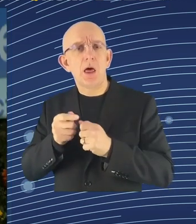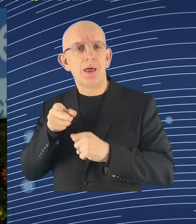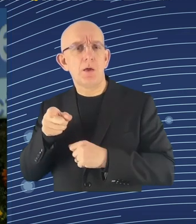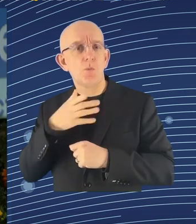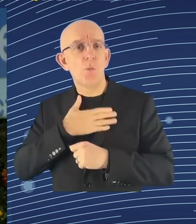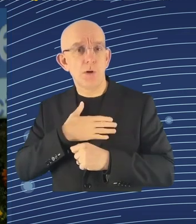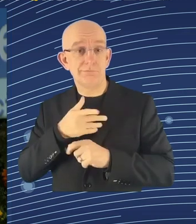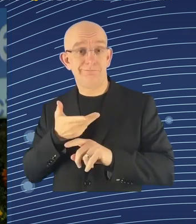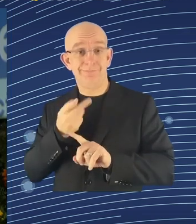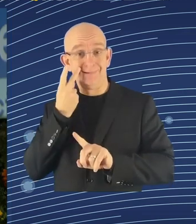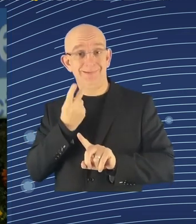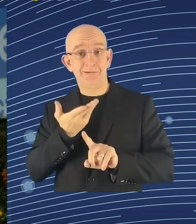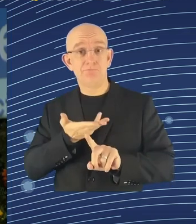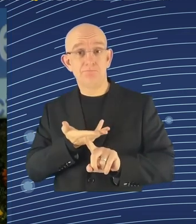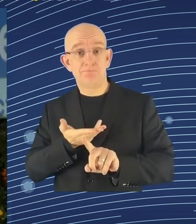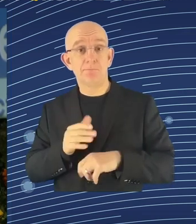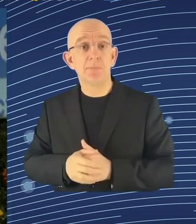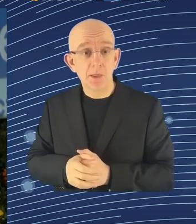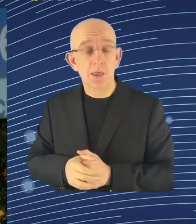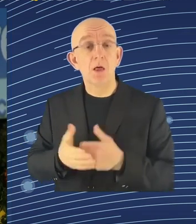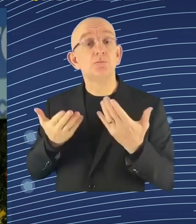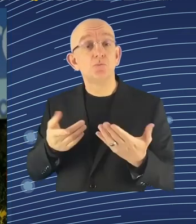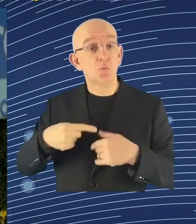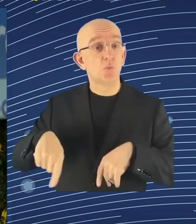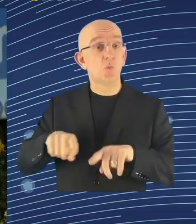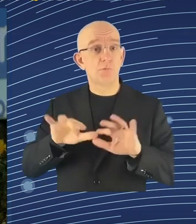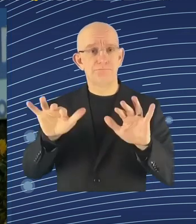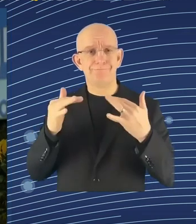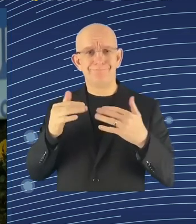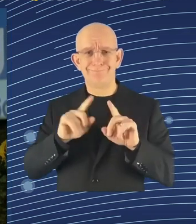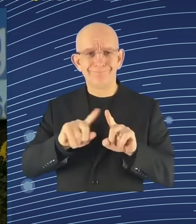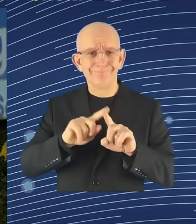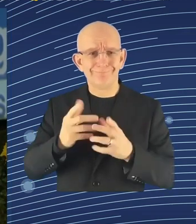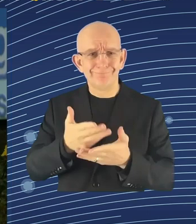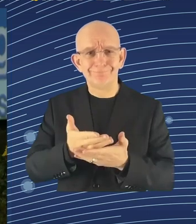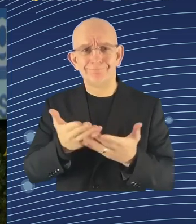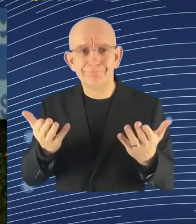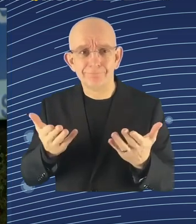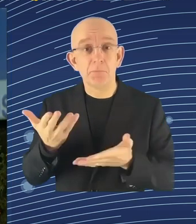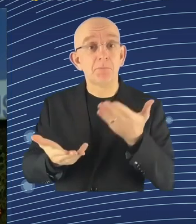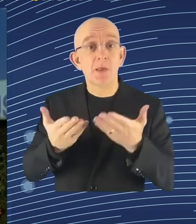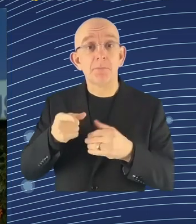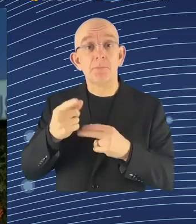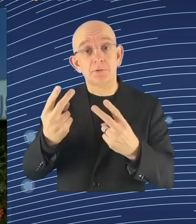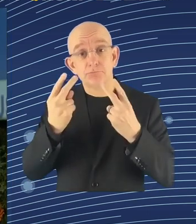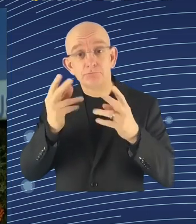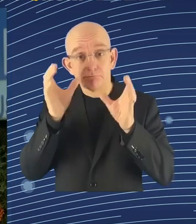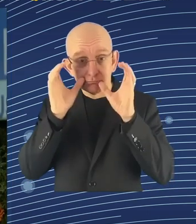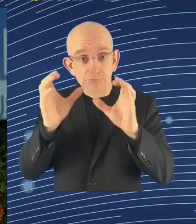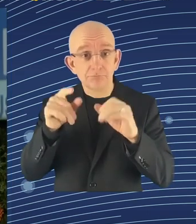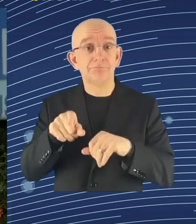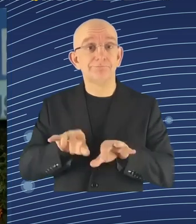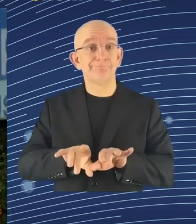you are invited to use the networking feature to meet and connect with other participants by chat or by a video call. Now, share your